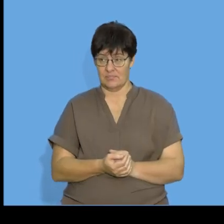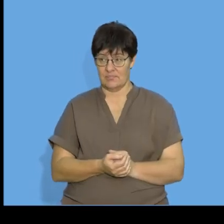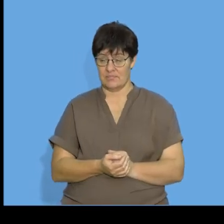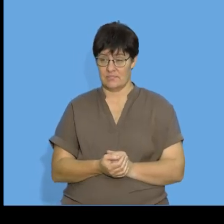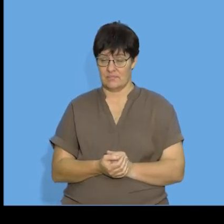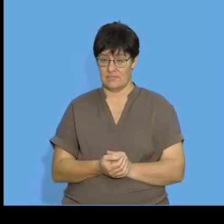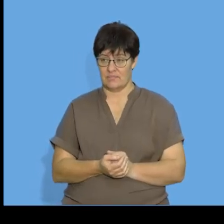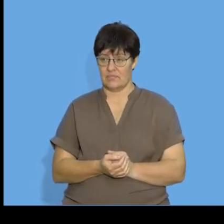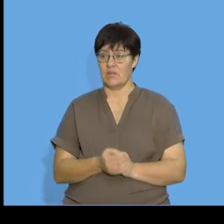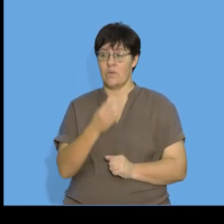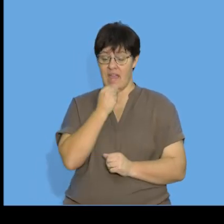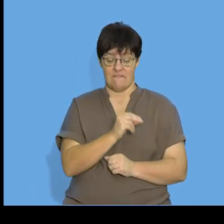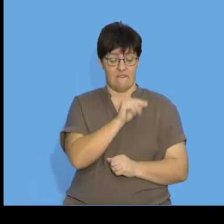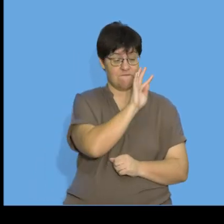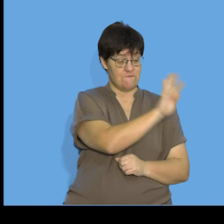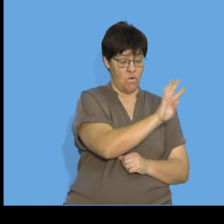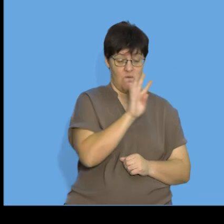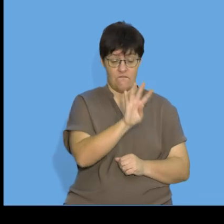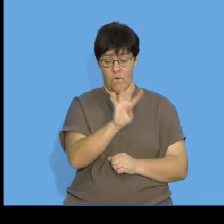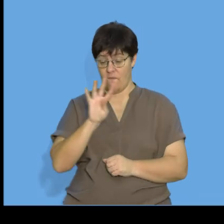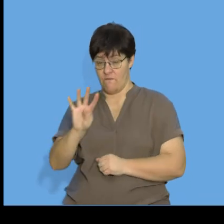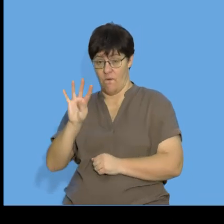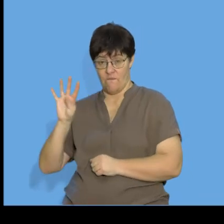that's essentially where we have four teams